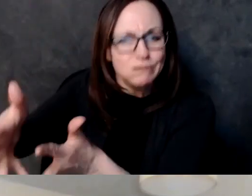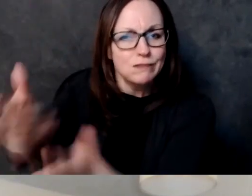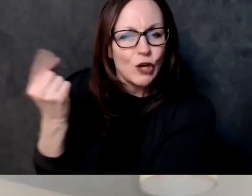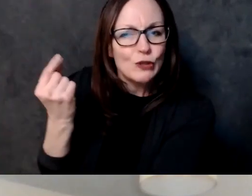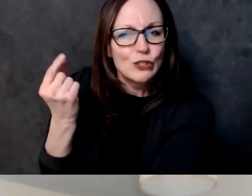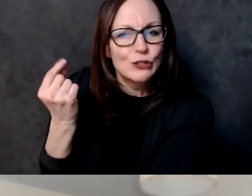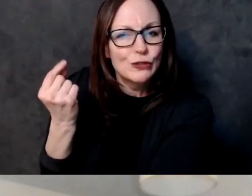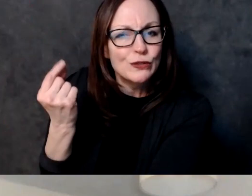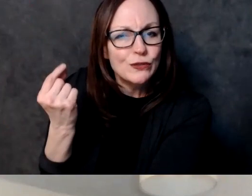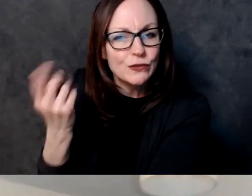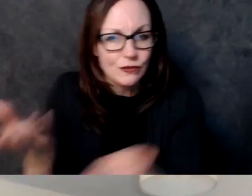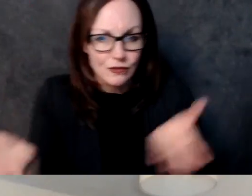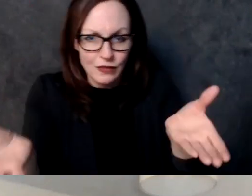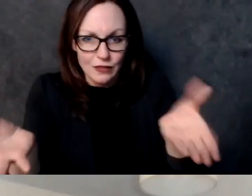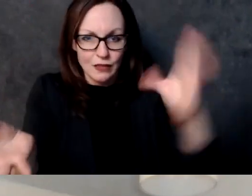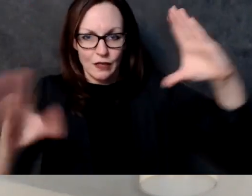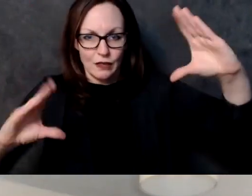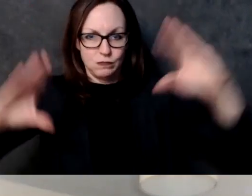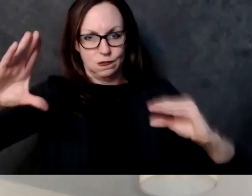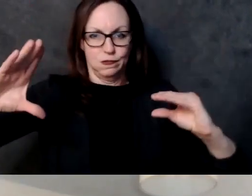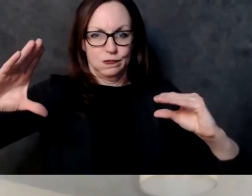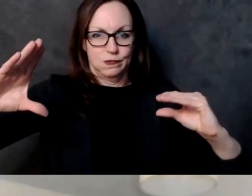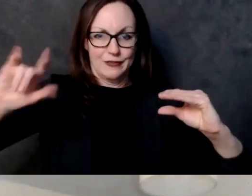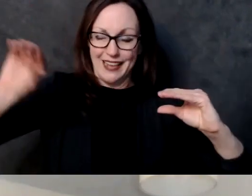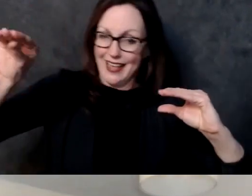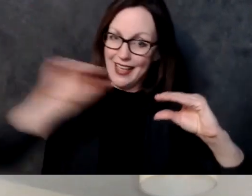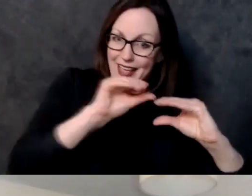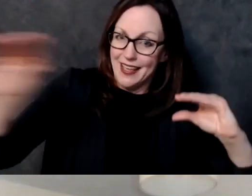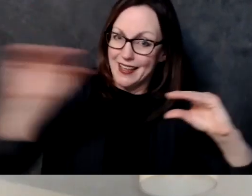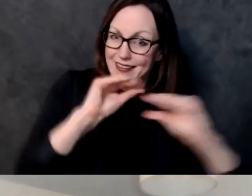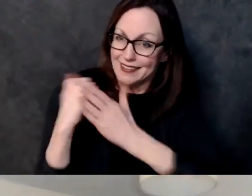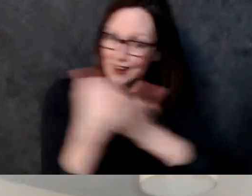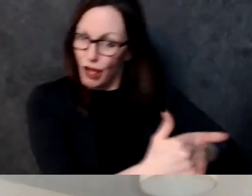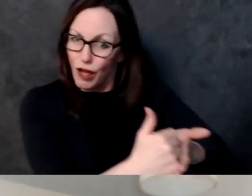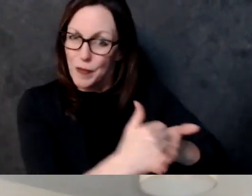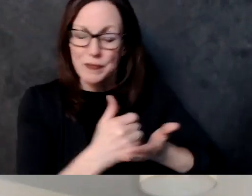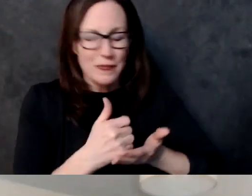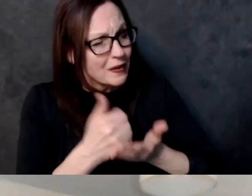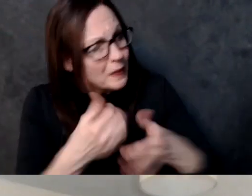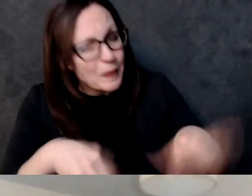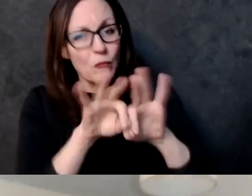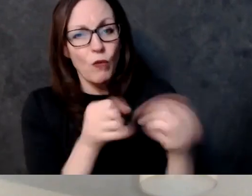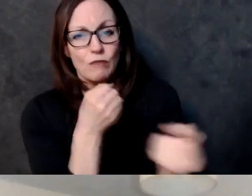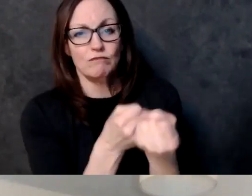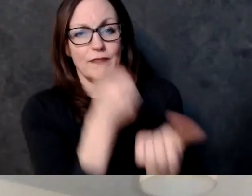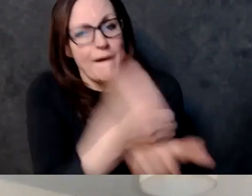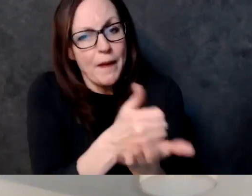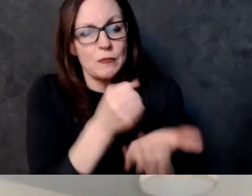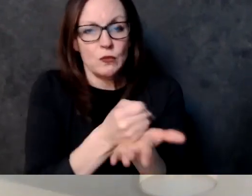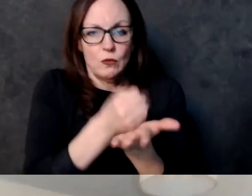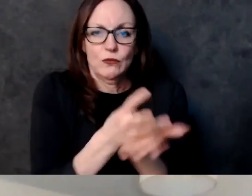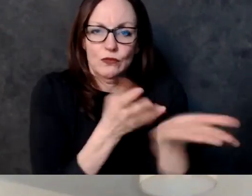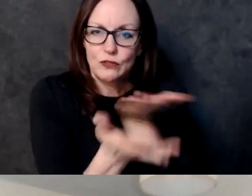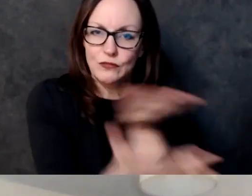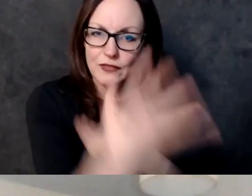are ballooning you know continue to expand and get bigger and bigger and so they're being asked to do a lot more on the back end